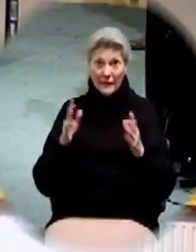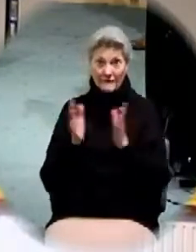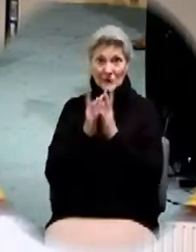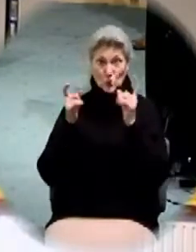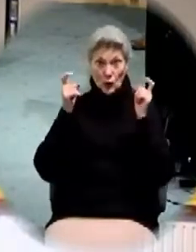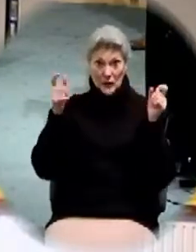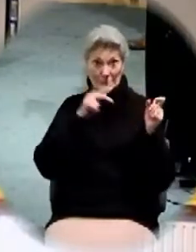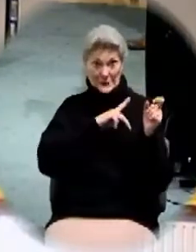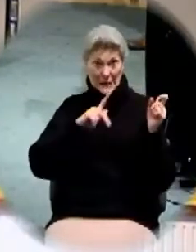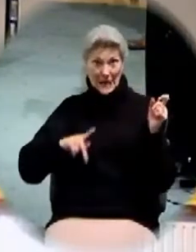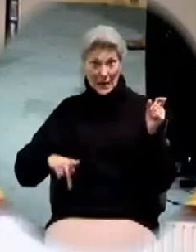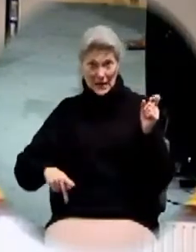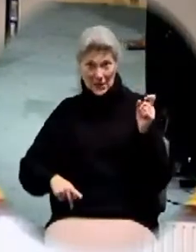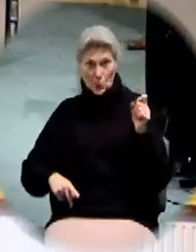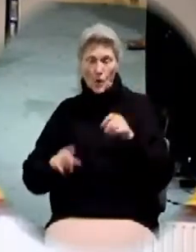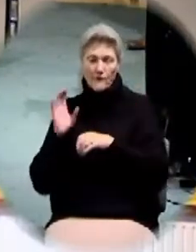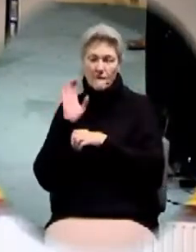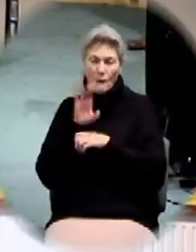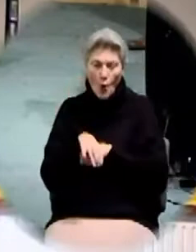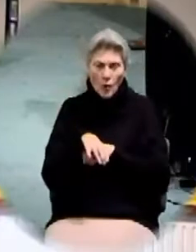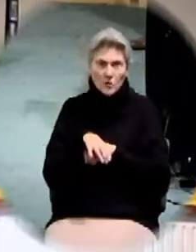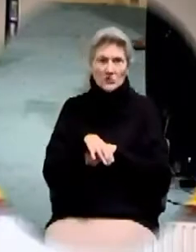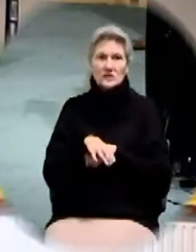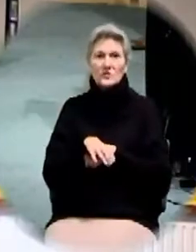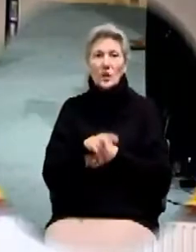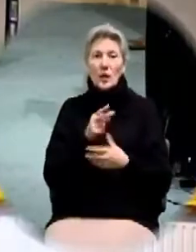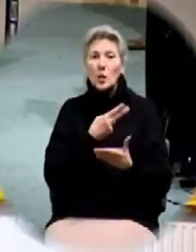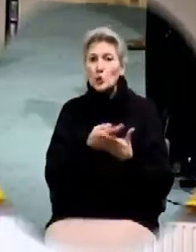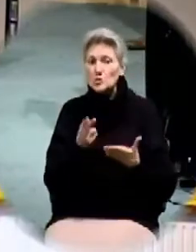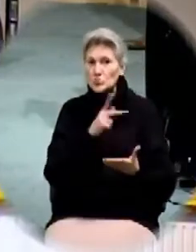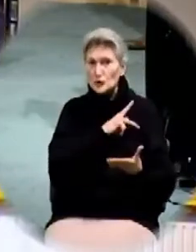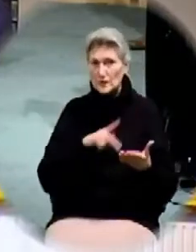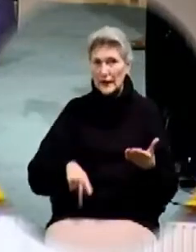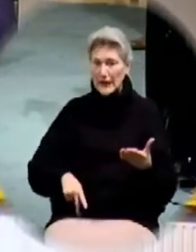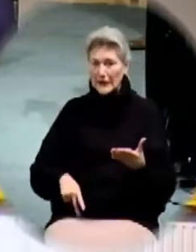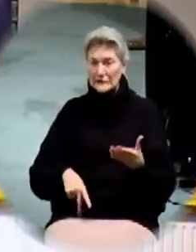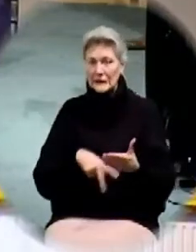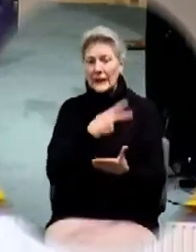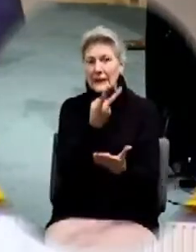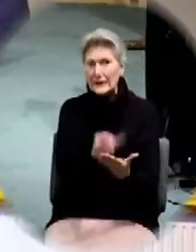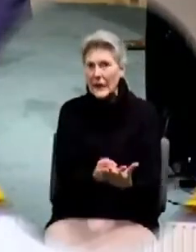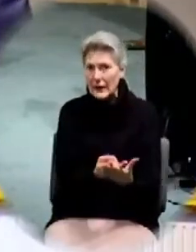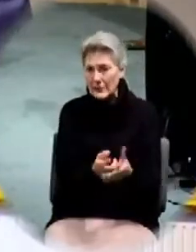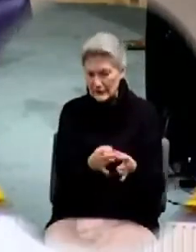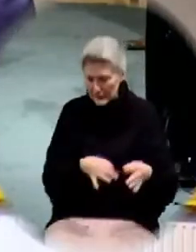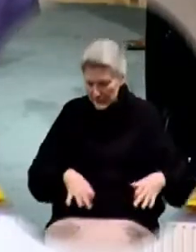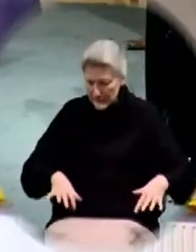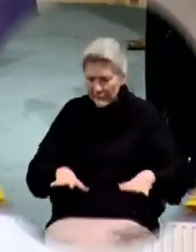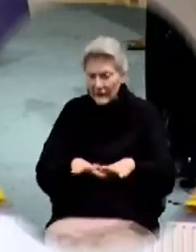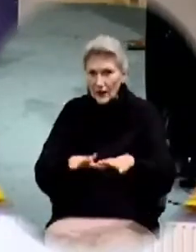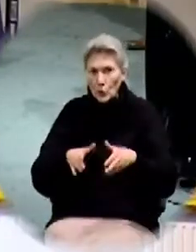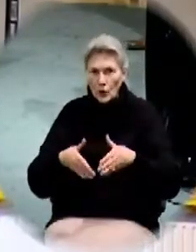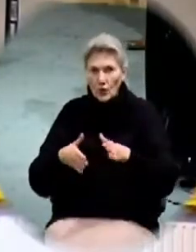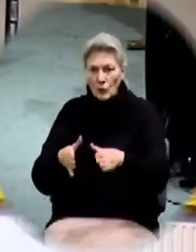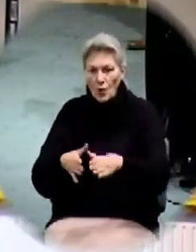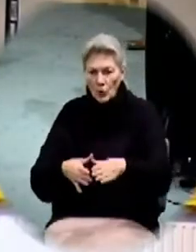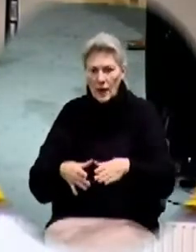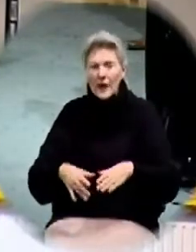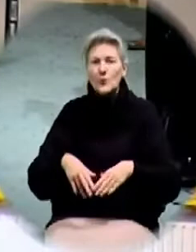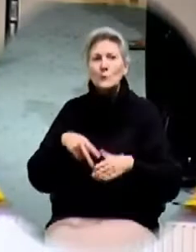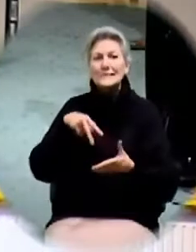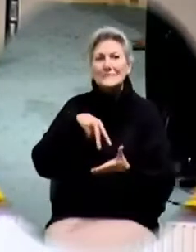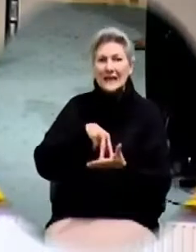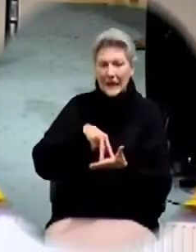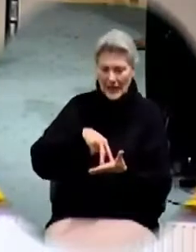as a sign and symbol of complete domination over he and his kingdom would